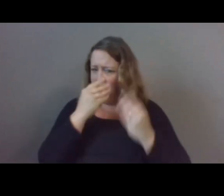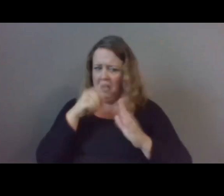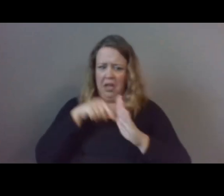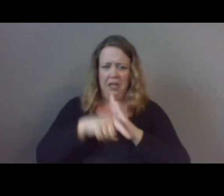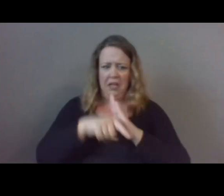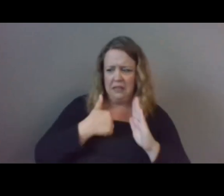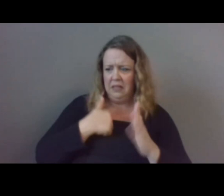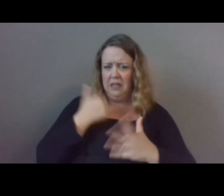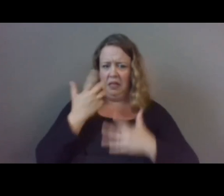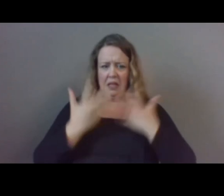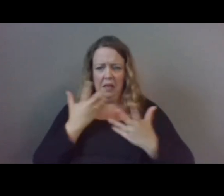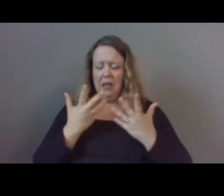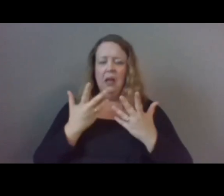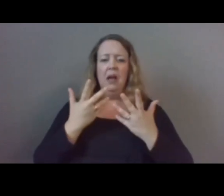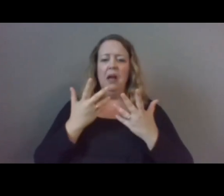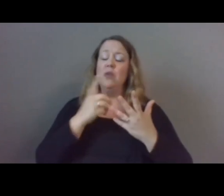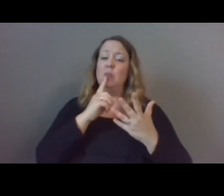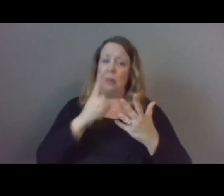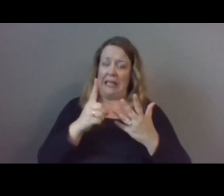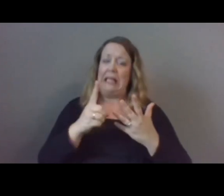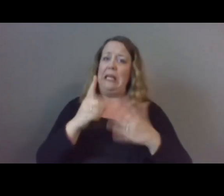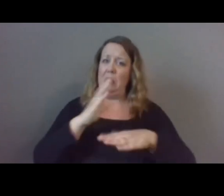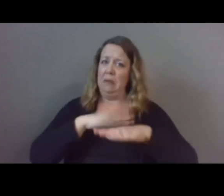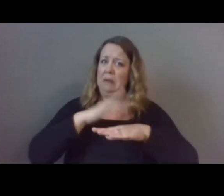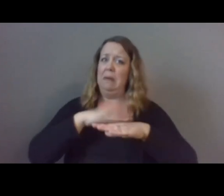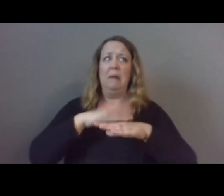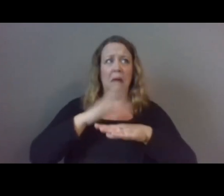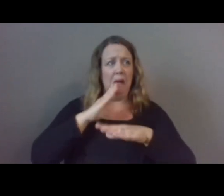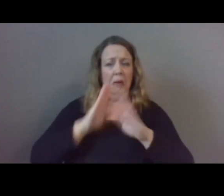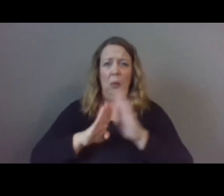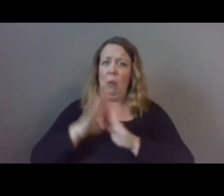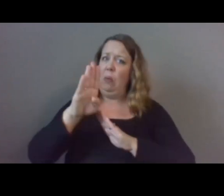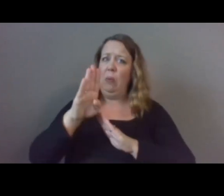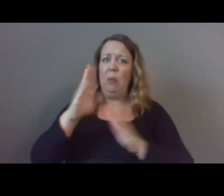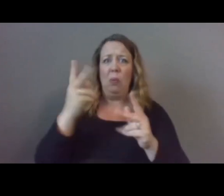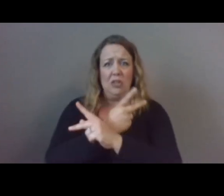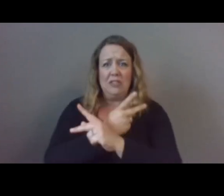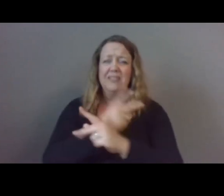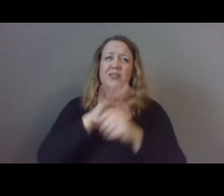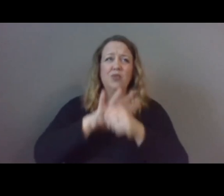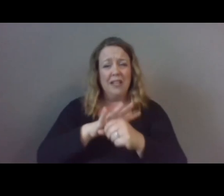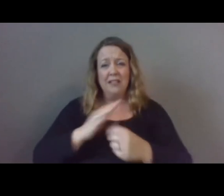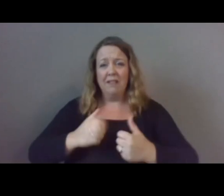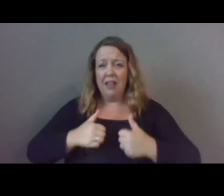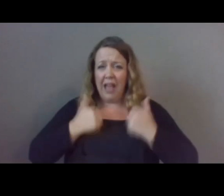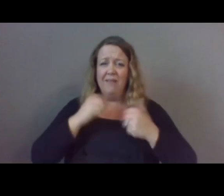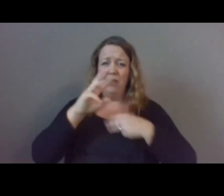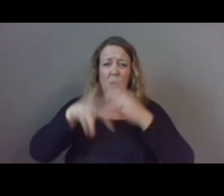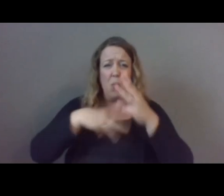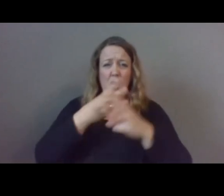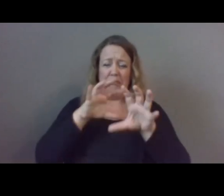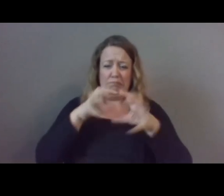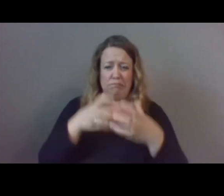and that it had reached alarming levels. The stress of modern life, you know, just so much going on in our worlds. And that was